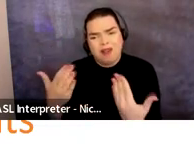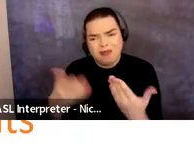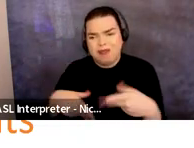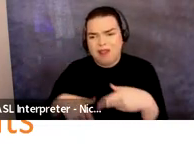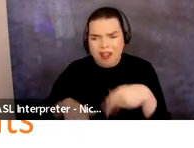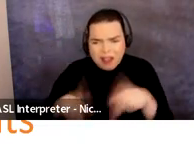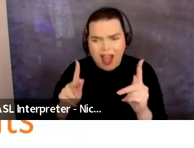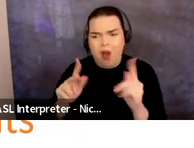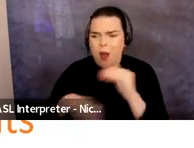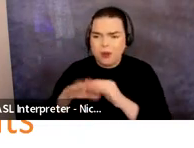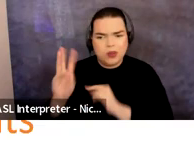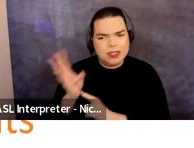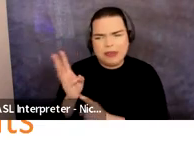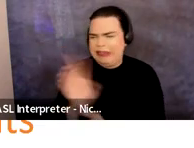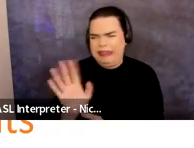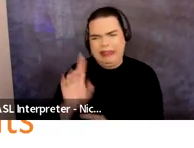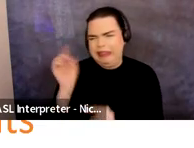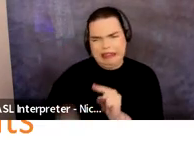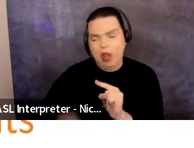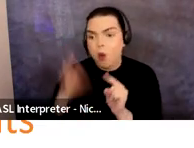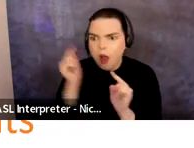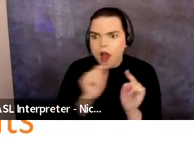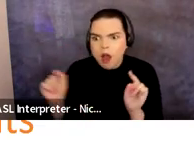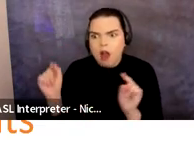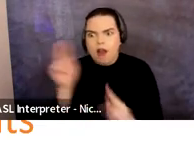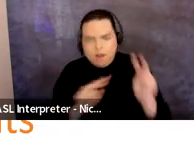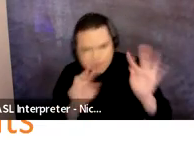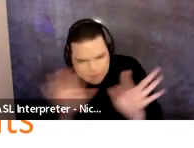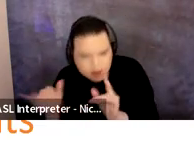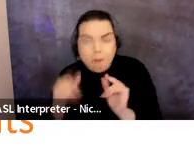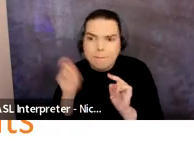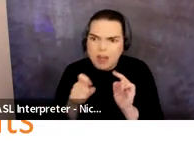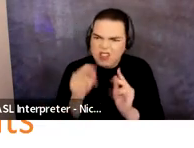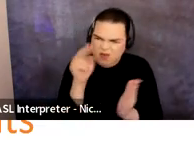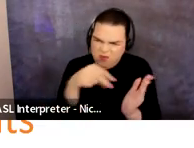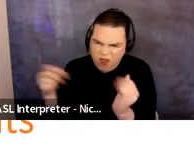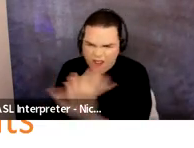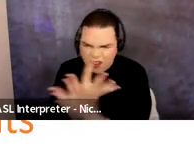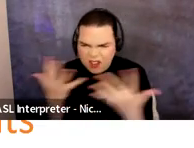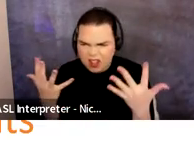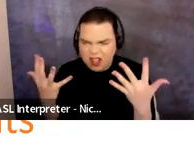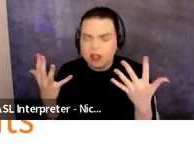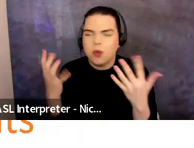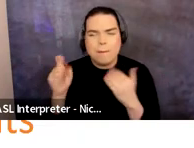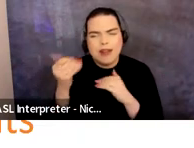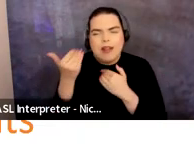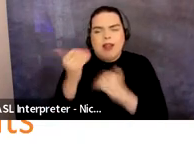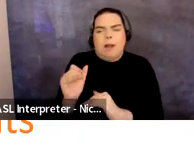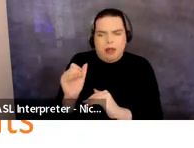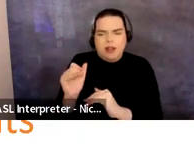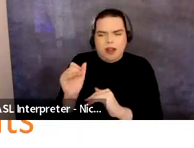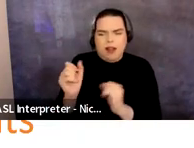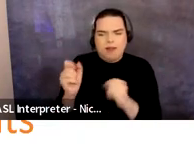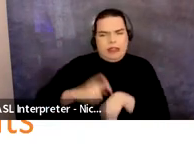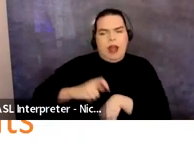need to be able to go through all of the preliminary applications, so we do need to limit the length. If